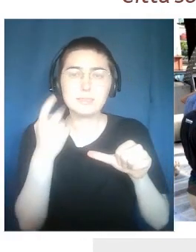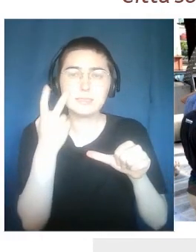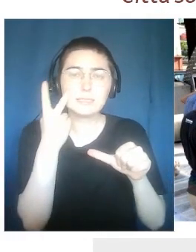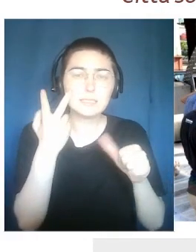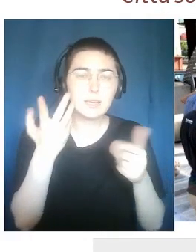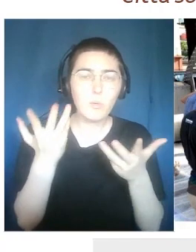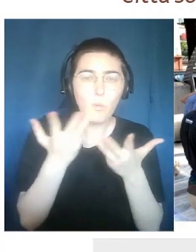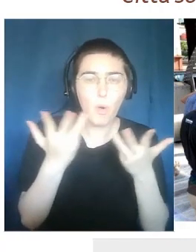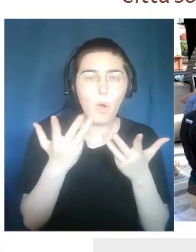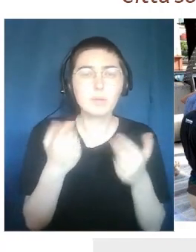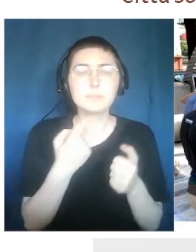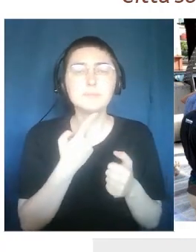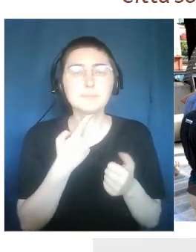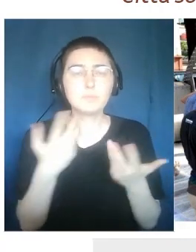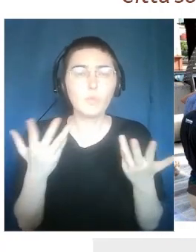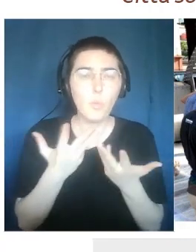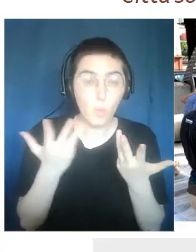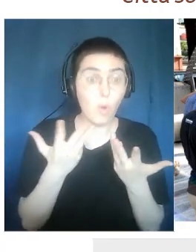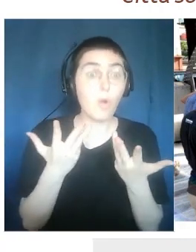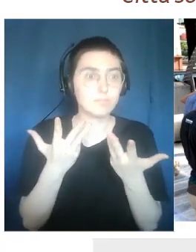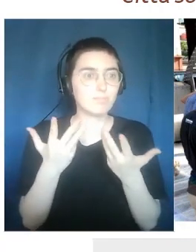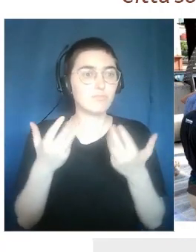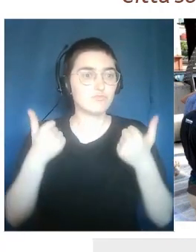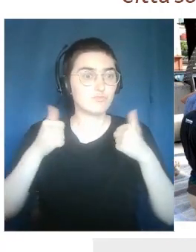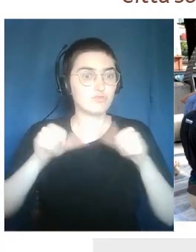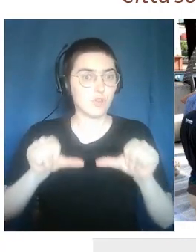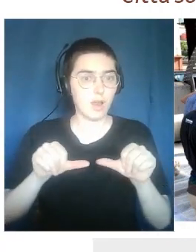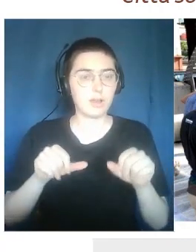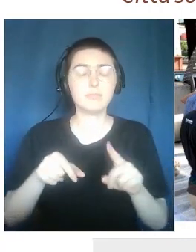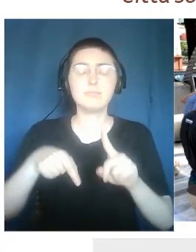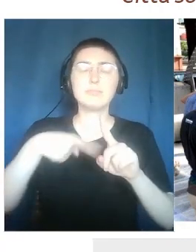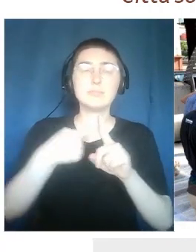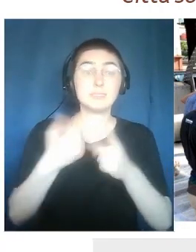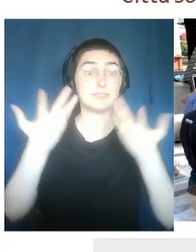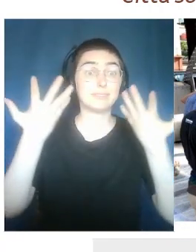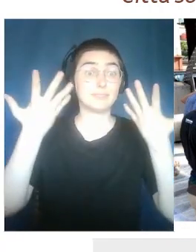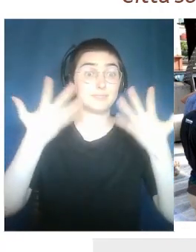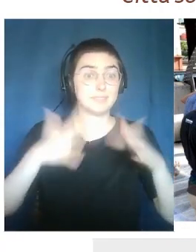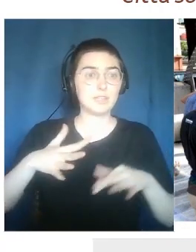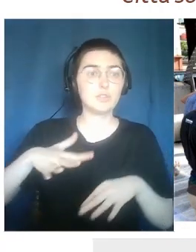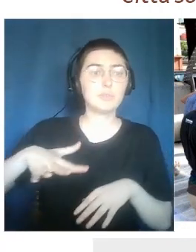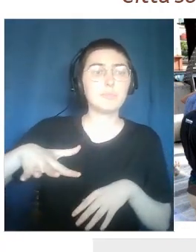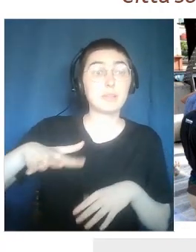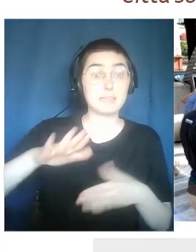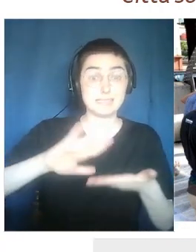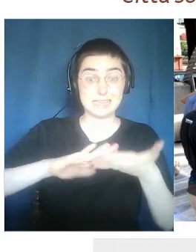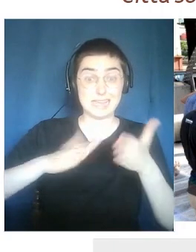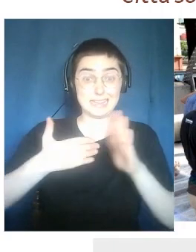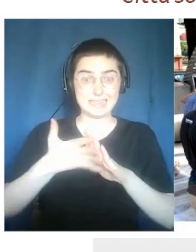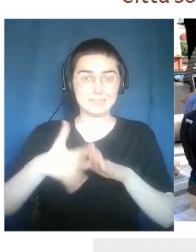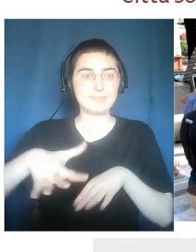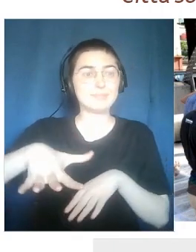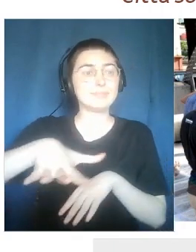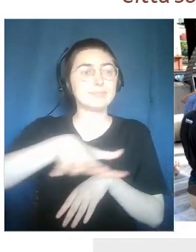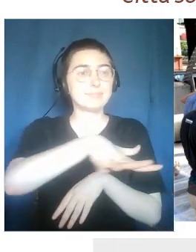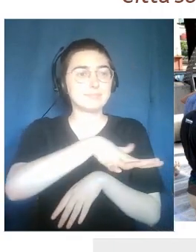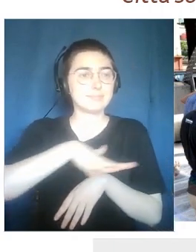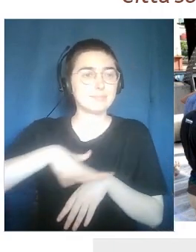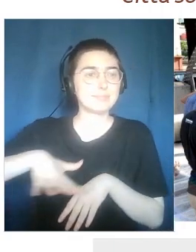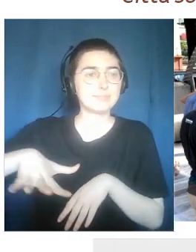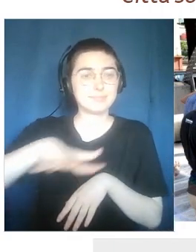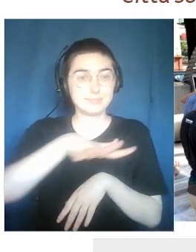taste and tactile experiences. We took people to visit urban